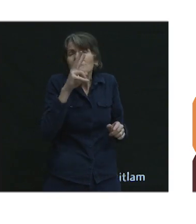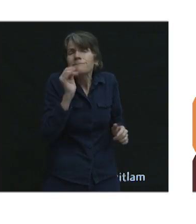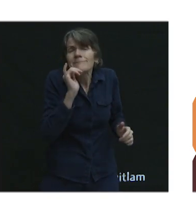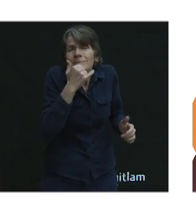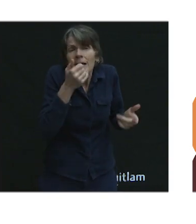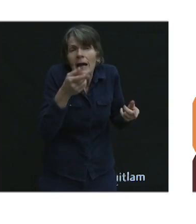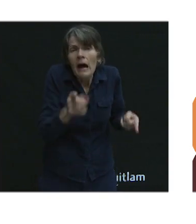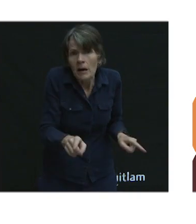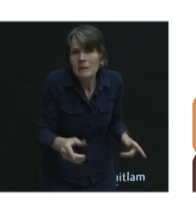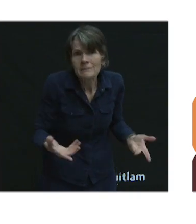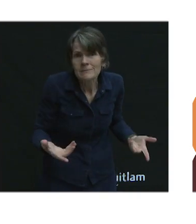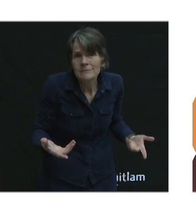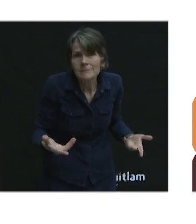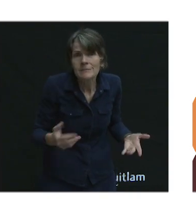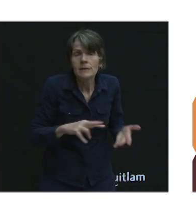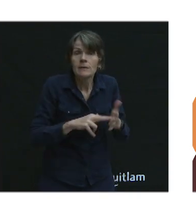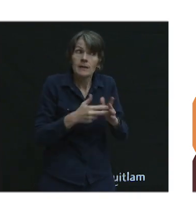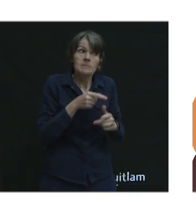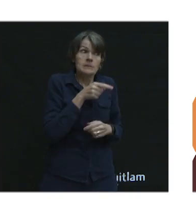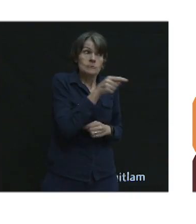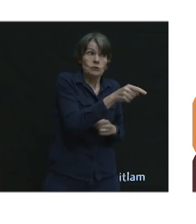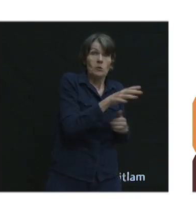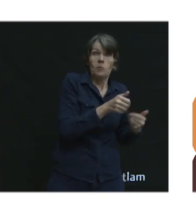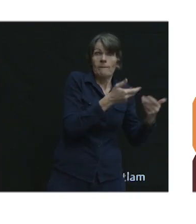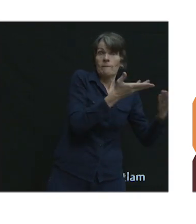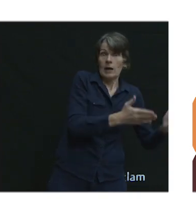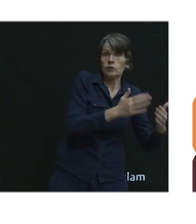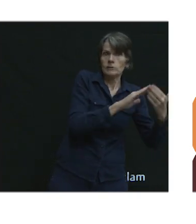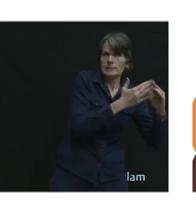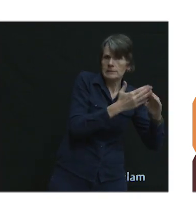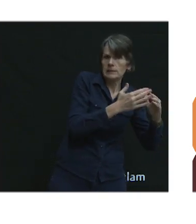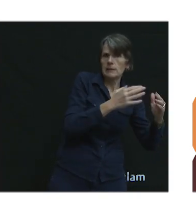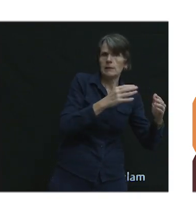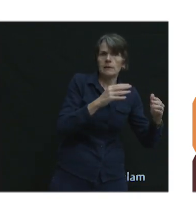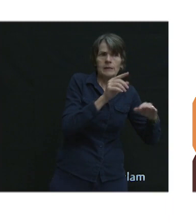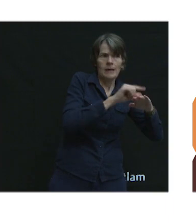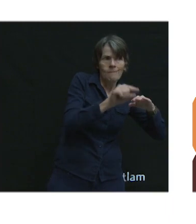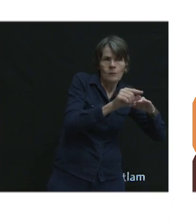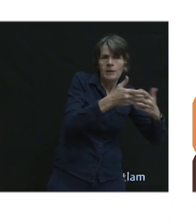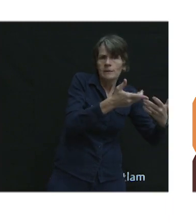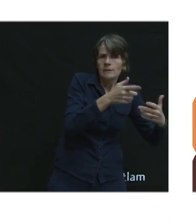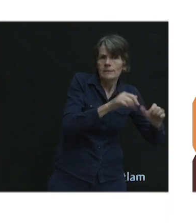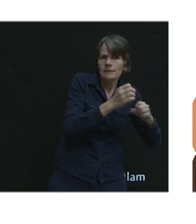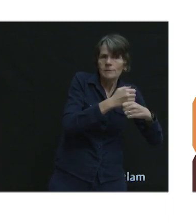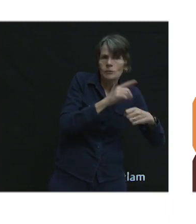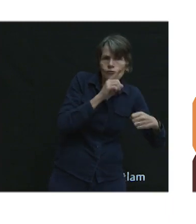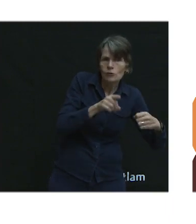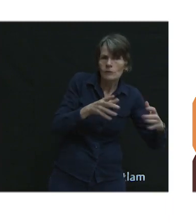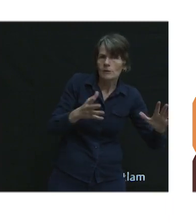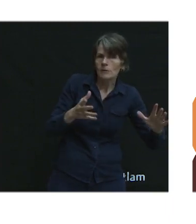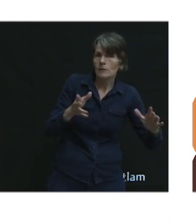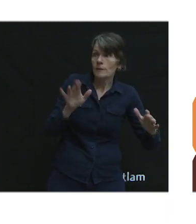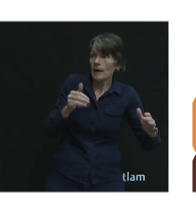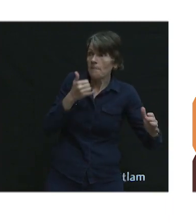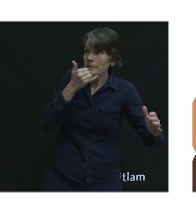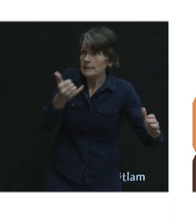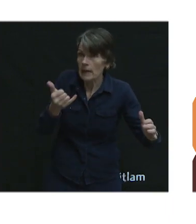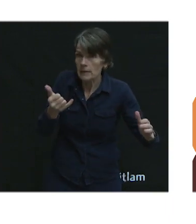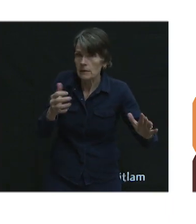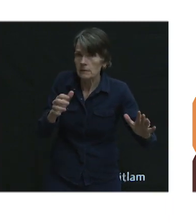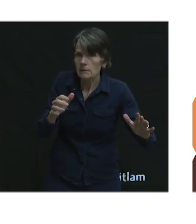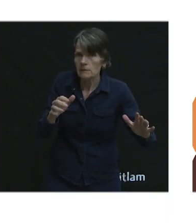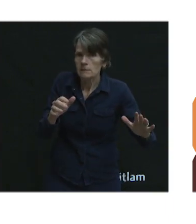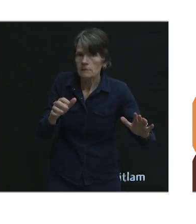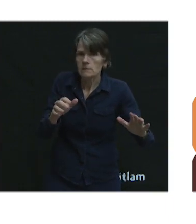the responsibility then falls back to the system providers, so the city, the ministry, others, to make sure that that mistake did not